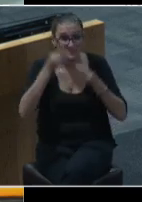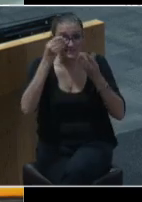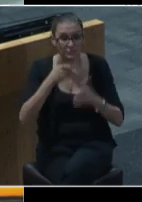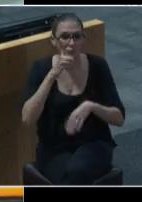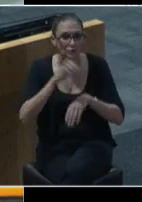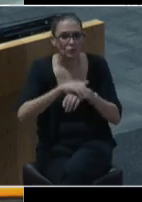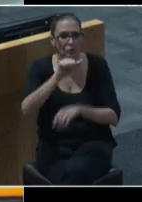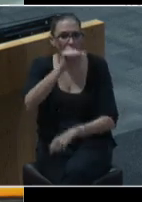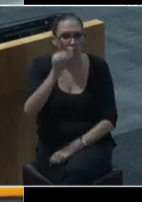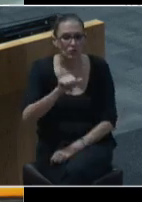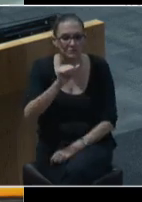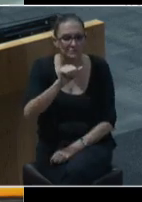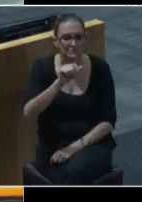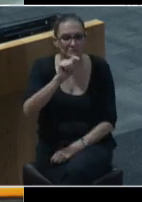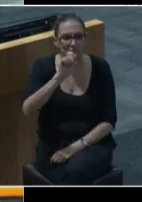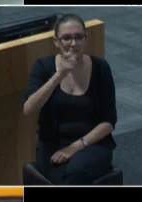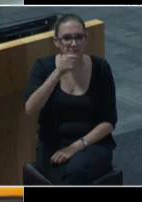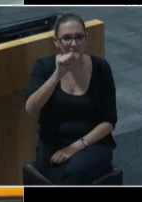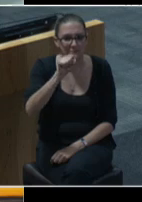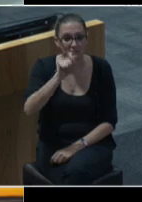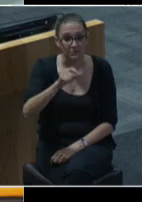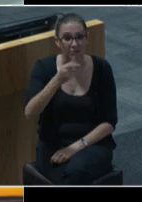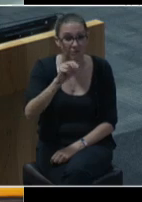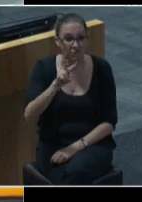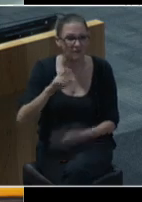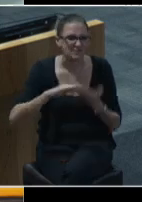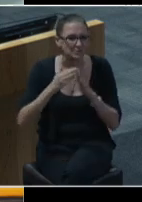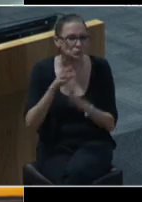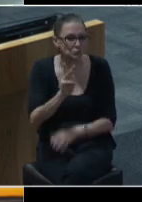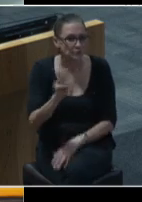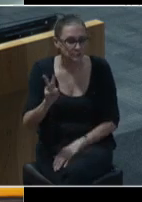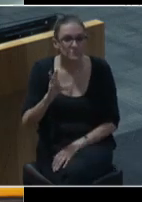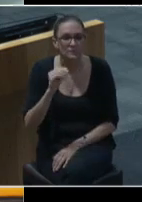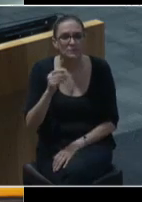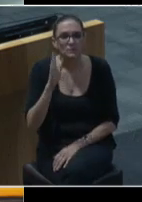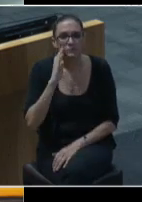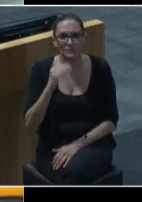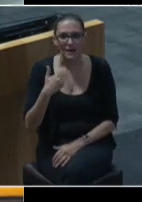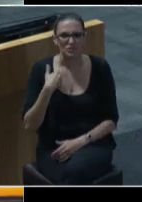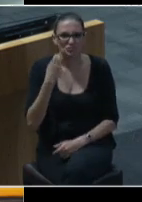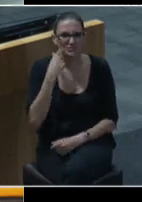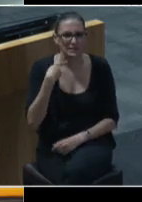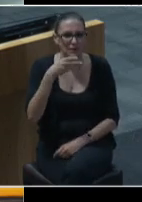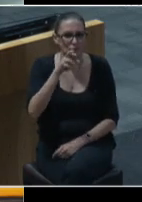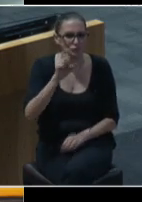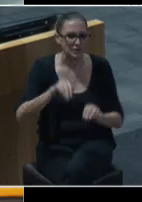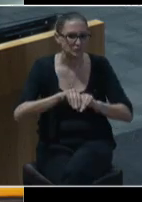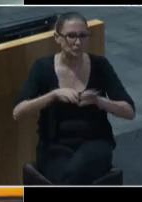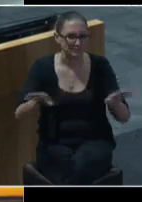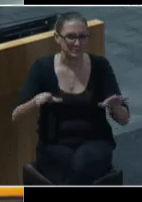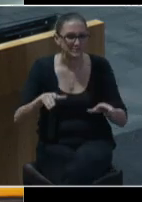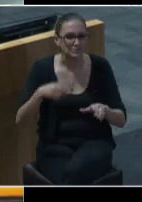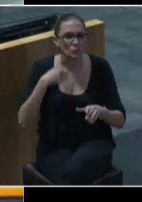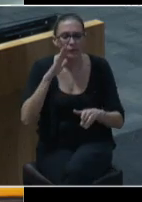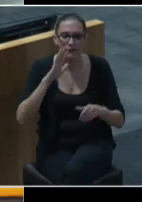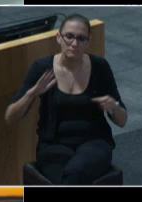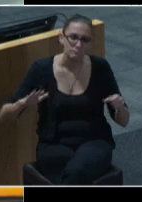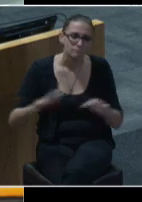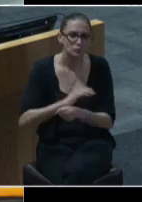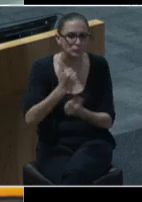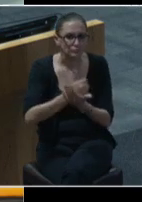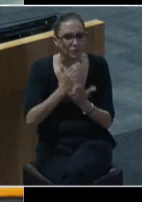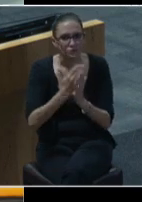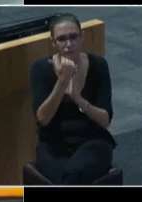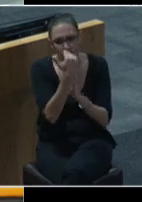AustinTexas.gov. And then we will be, there was a press release that just went out. But we will have the full budget documents as well